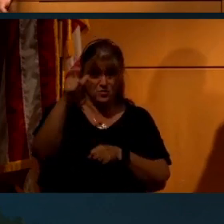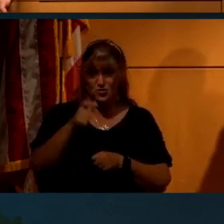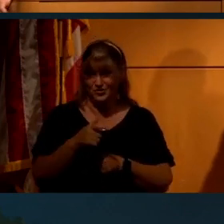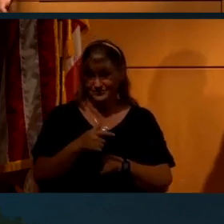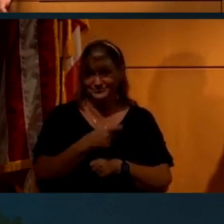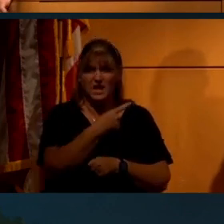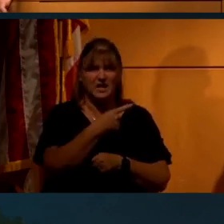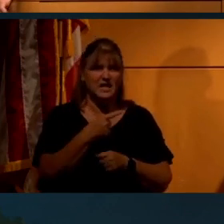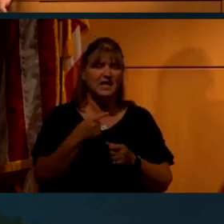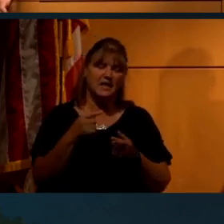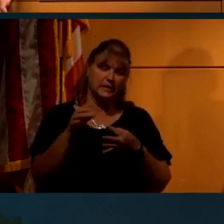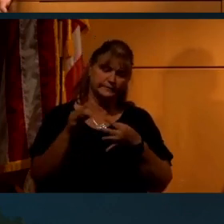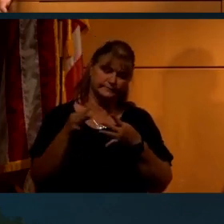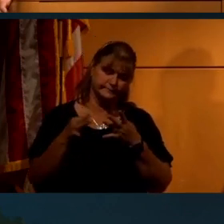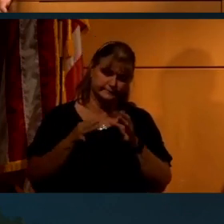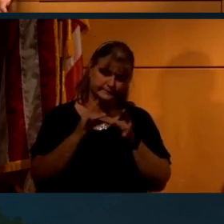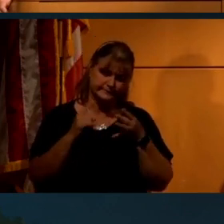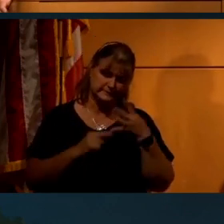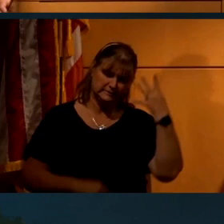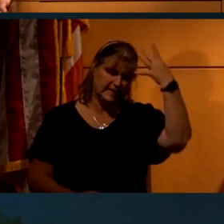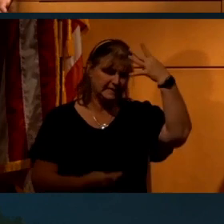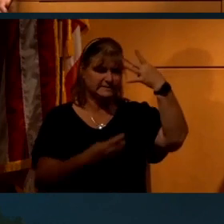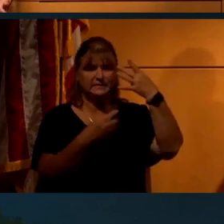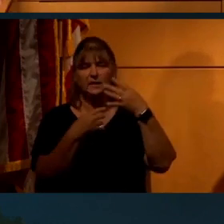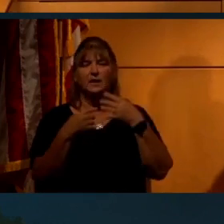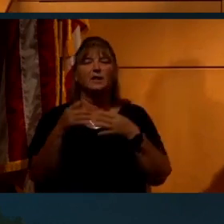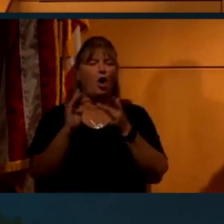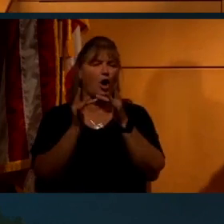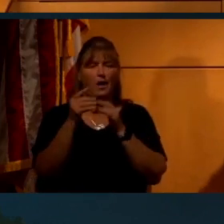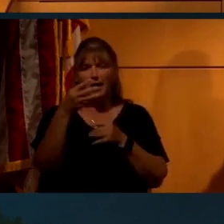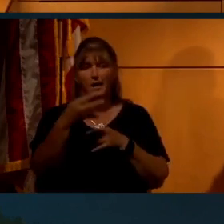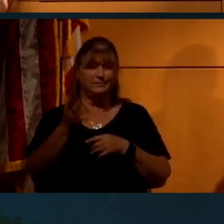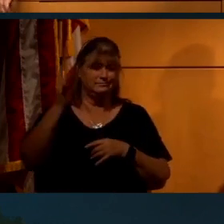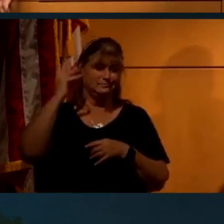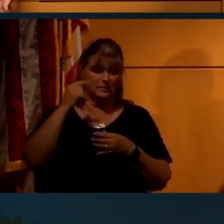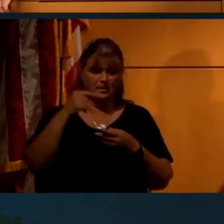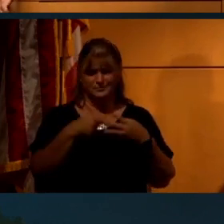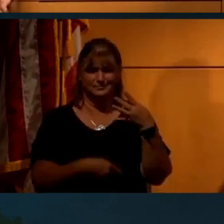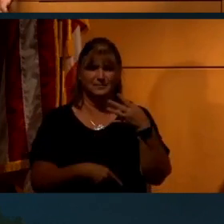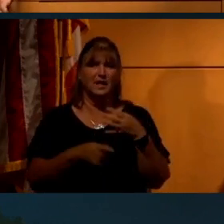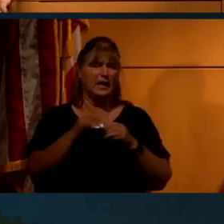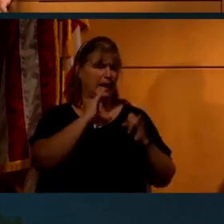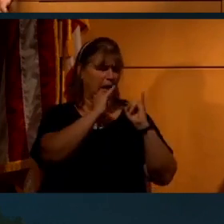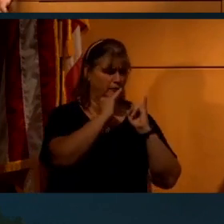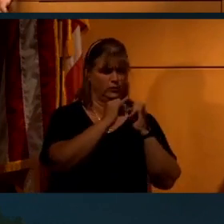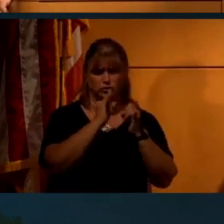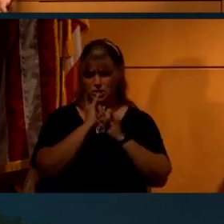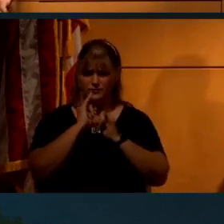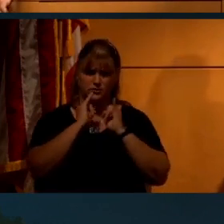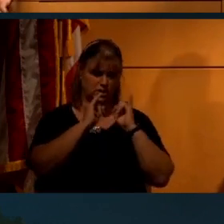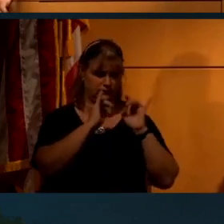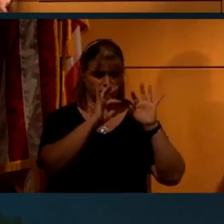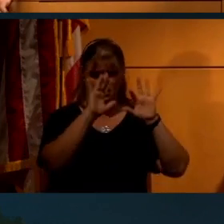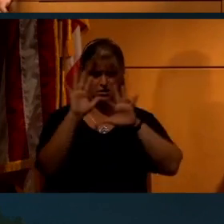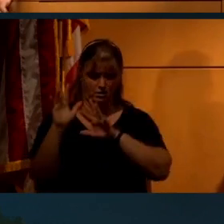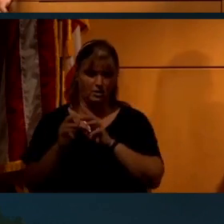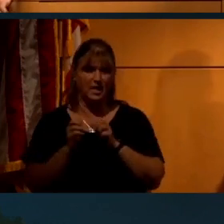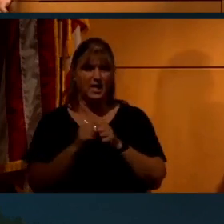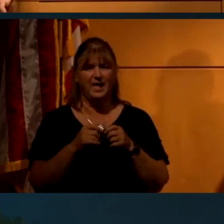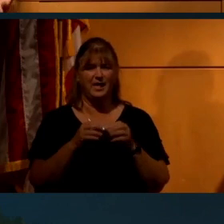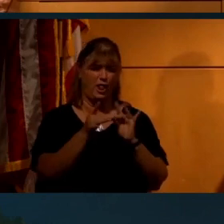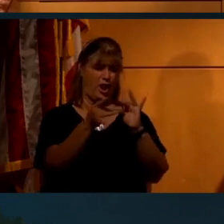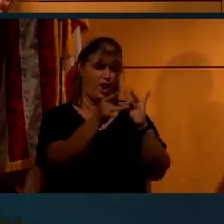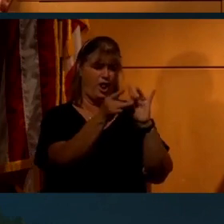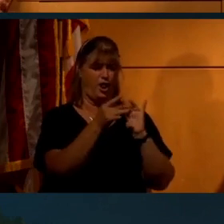He makes a lot of arguments. You find them online back in the day. He did a lot of interviews and such like that, making a lot of